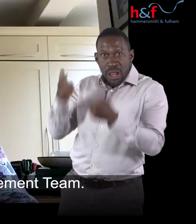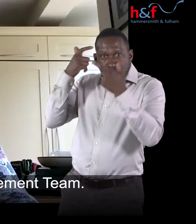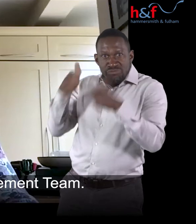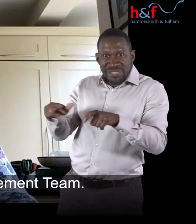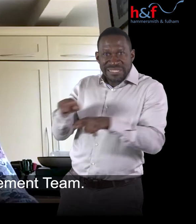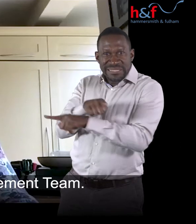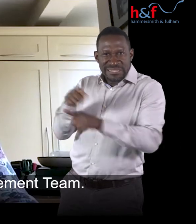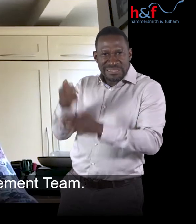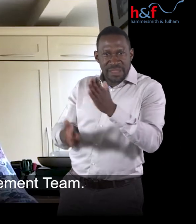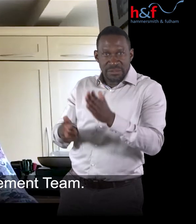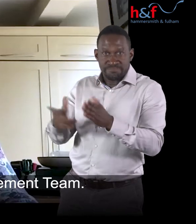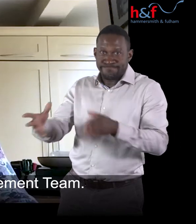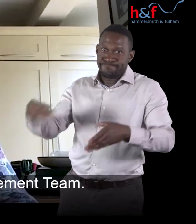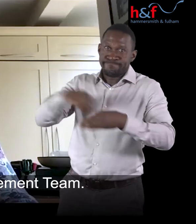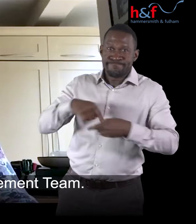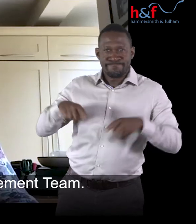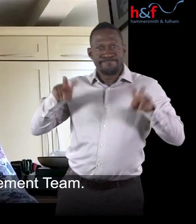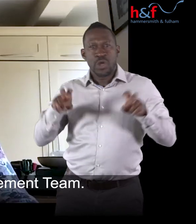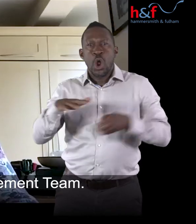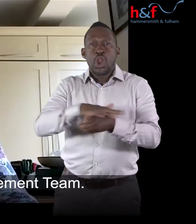resident involvement team.